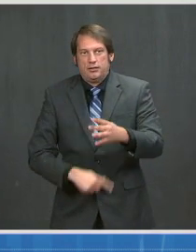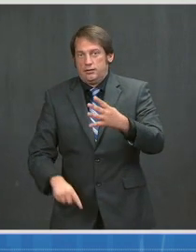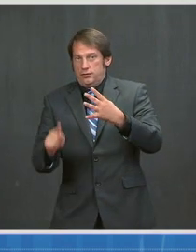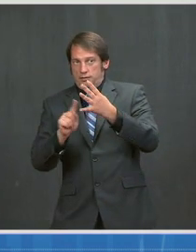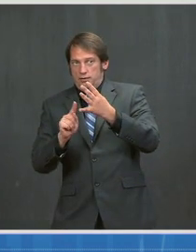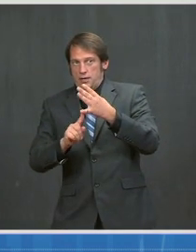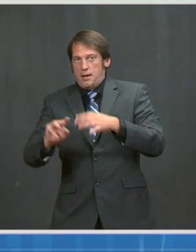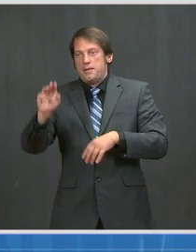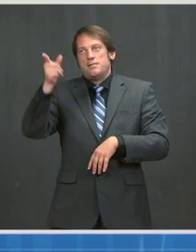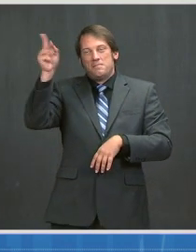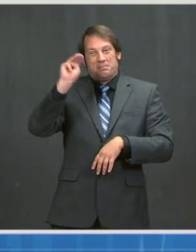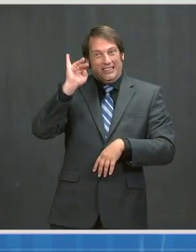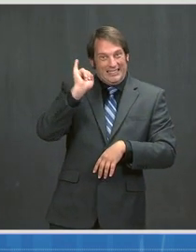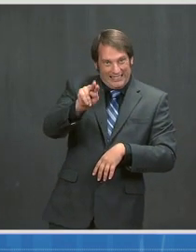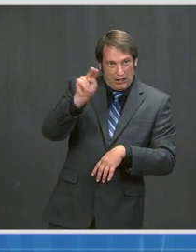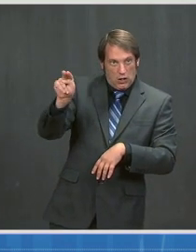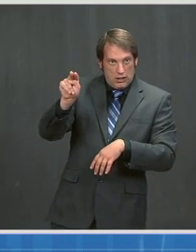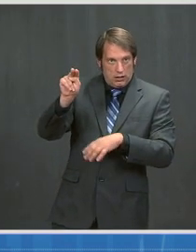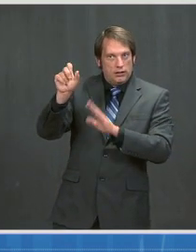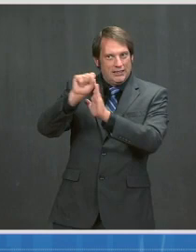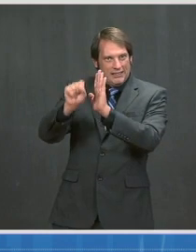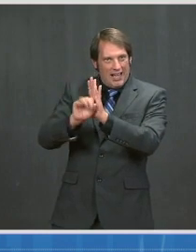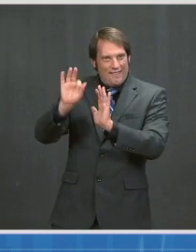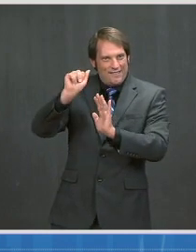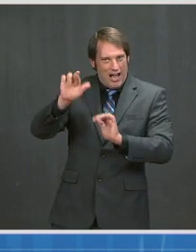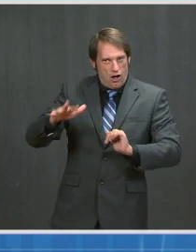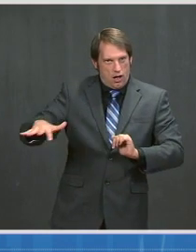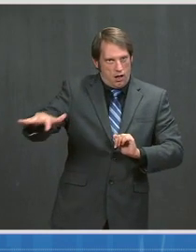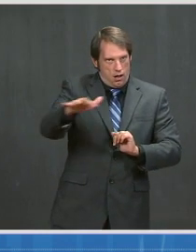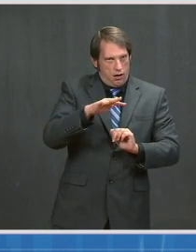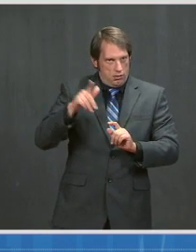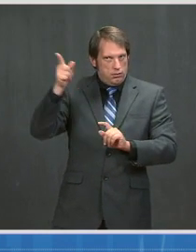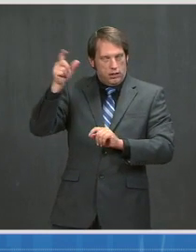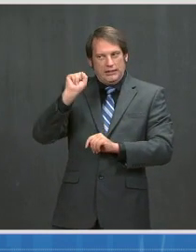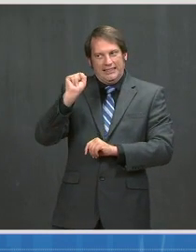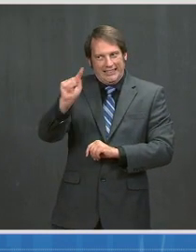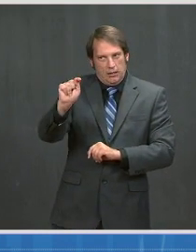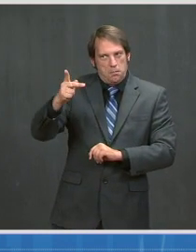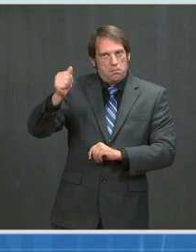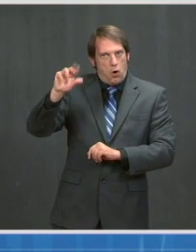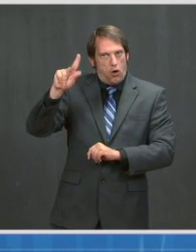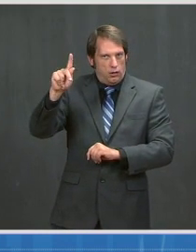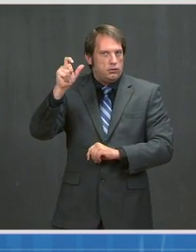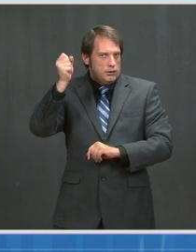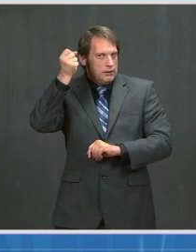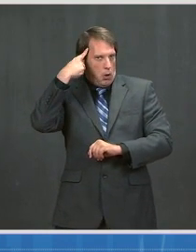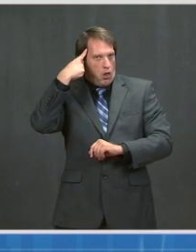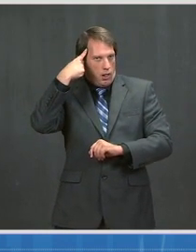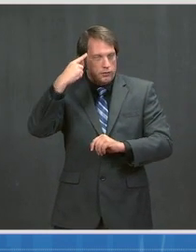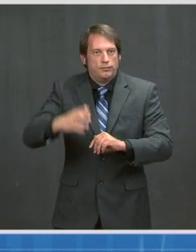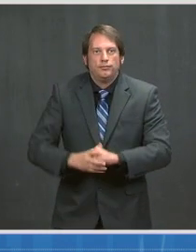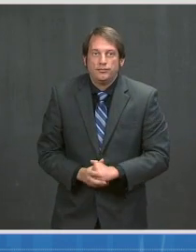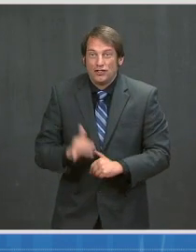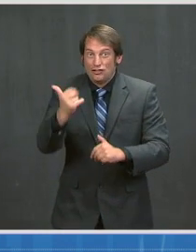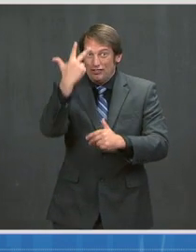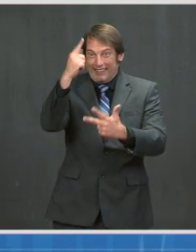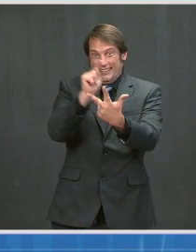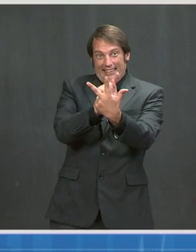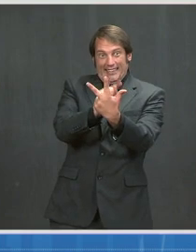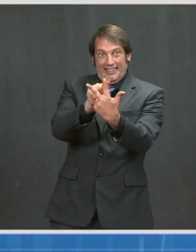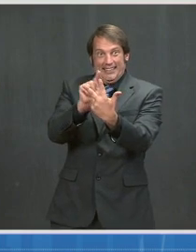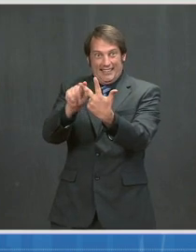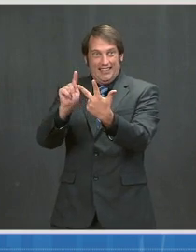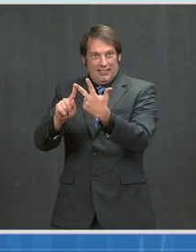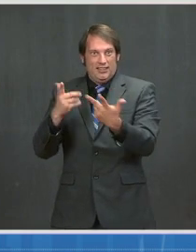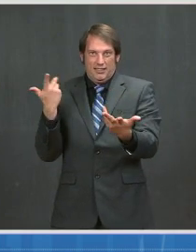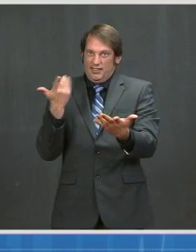St. Paul, Minnesota, home of the Minnesota State Fair, of course. These three new sites bring us closer to the President's